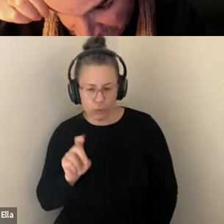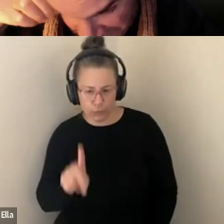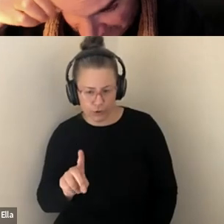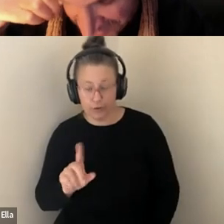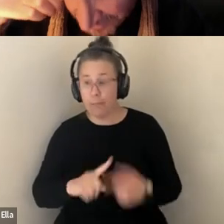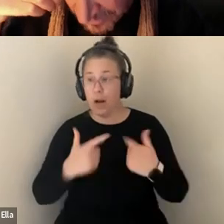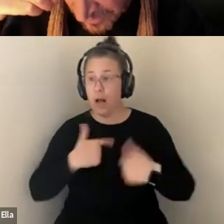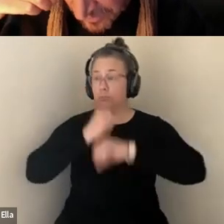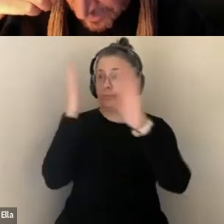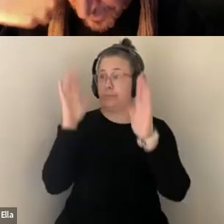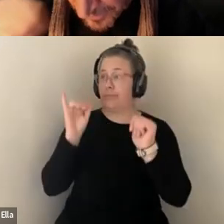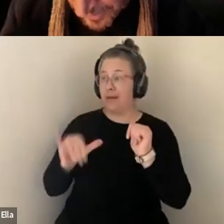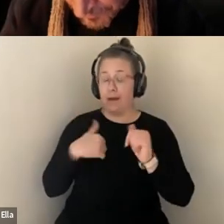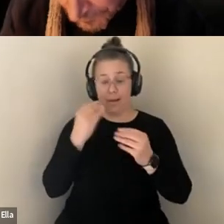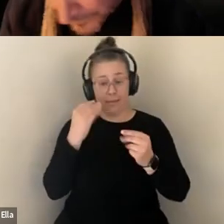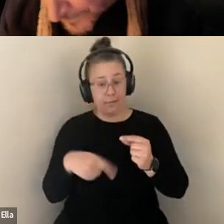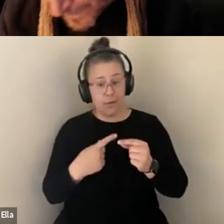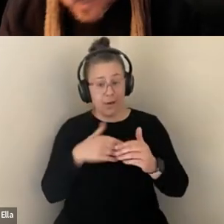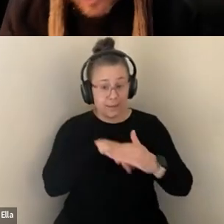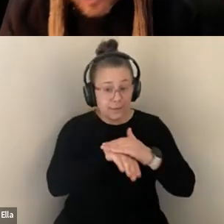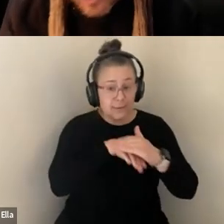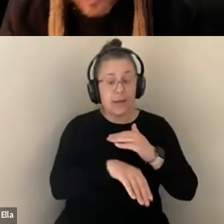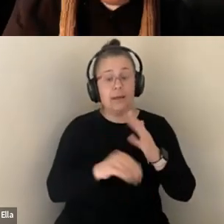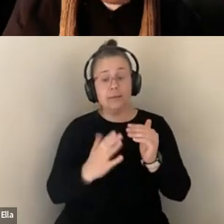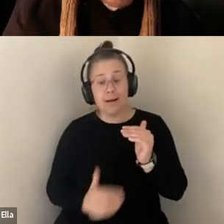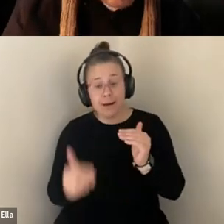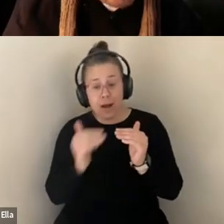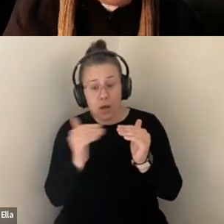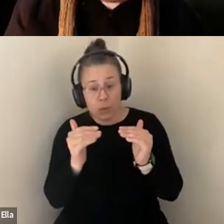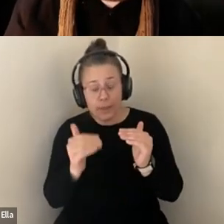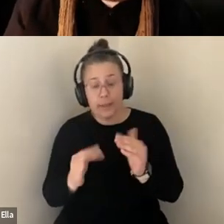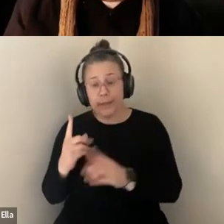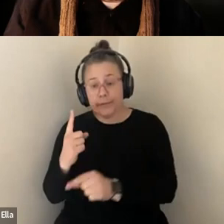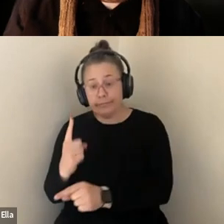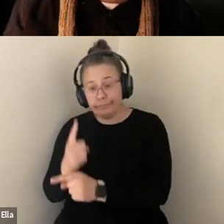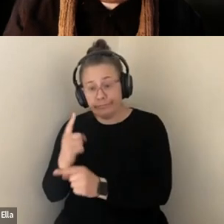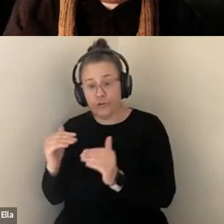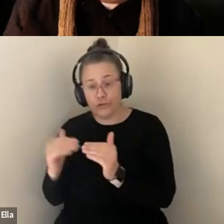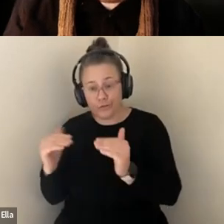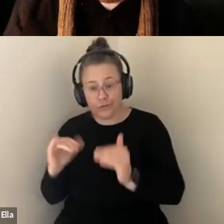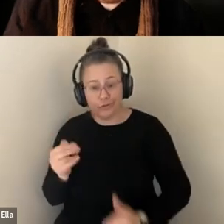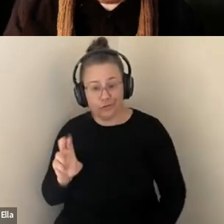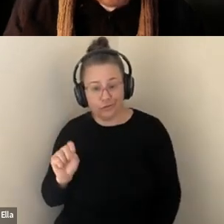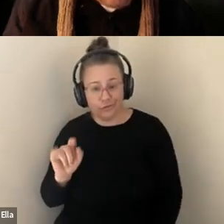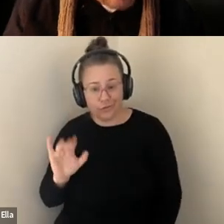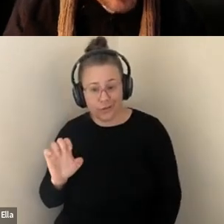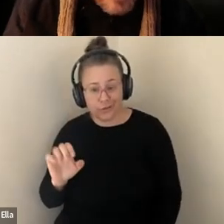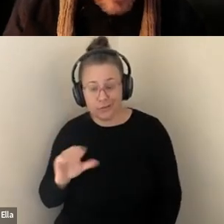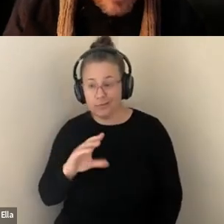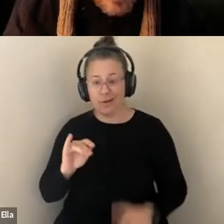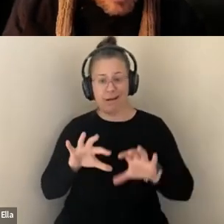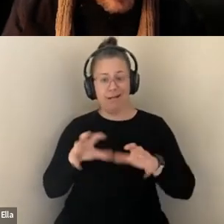EQUITY AND JUSTICE AND, YOU THE KIND OF CLASS IMPLICATIONS OF THESE